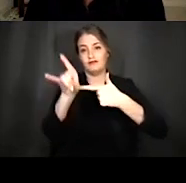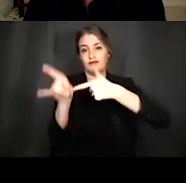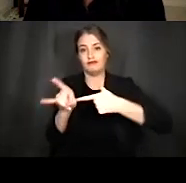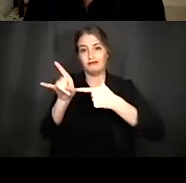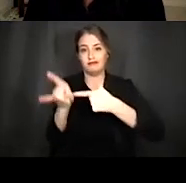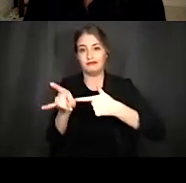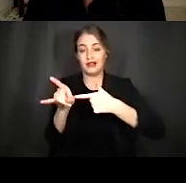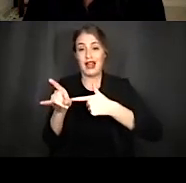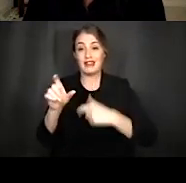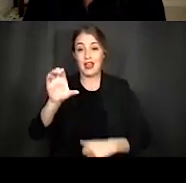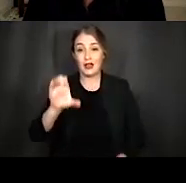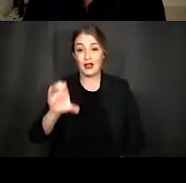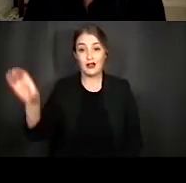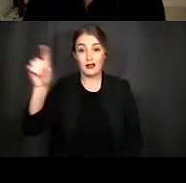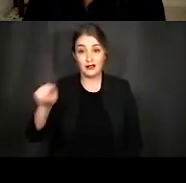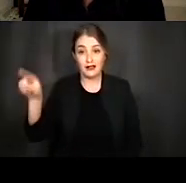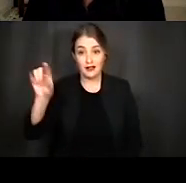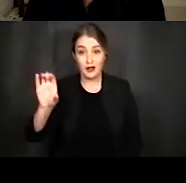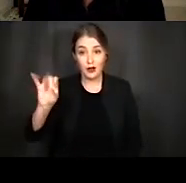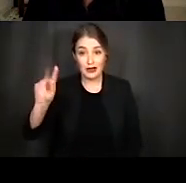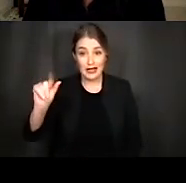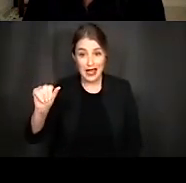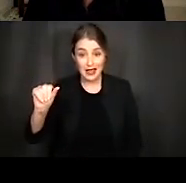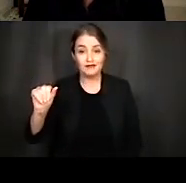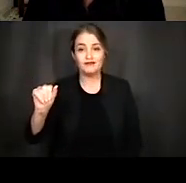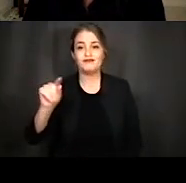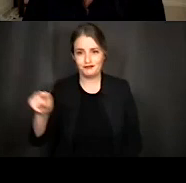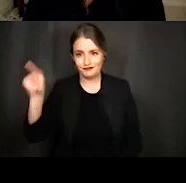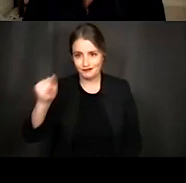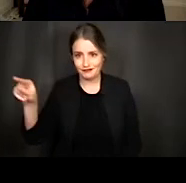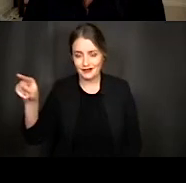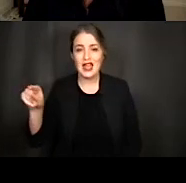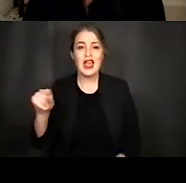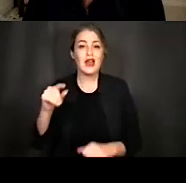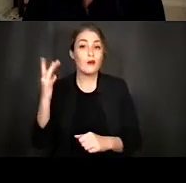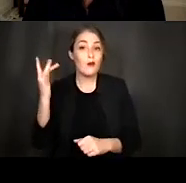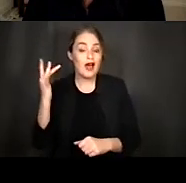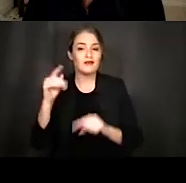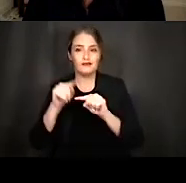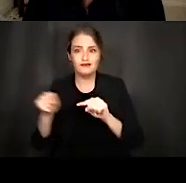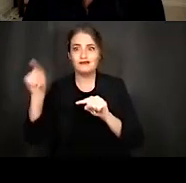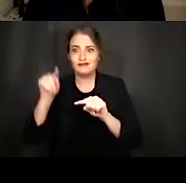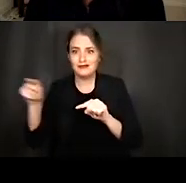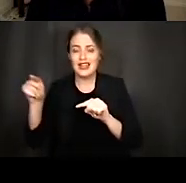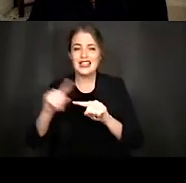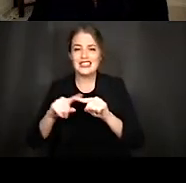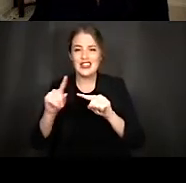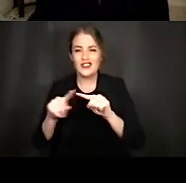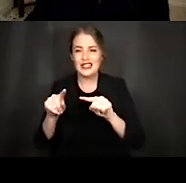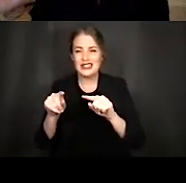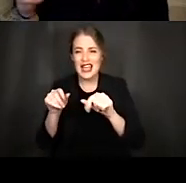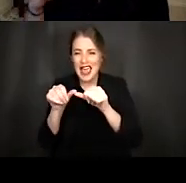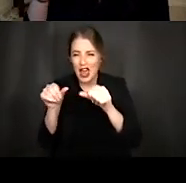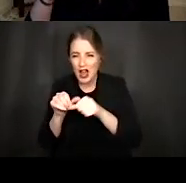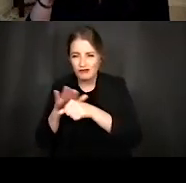the size difference between the area of the eardrum and the area of the foot weight of the stapes. So